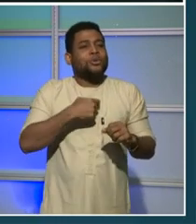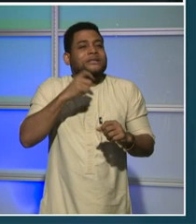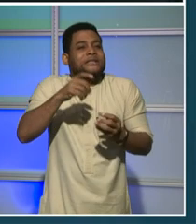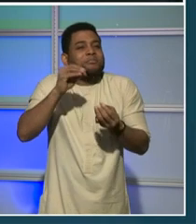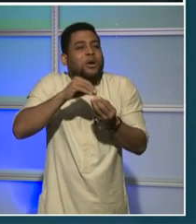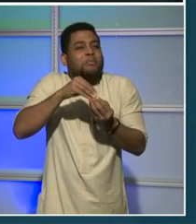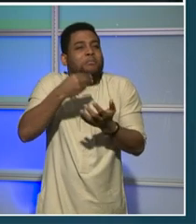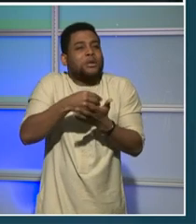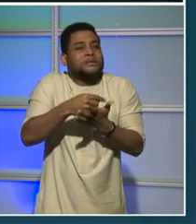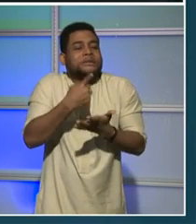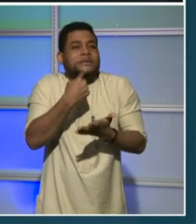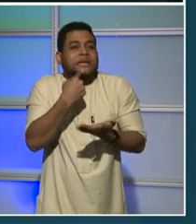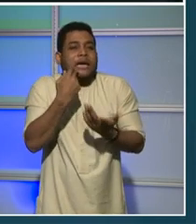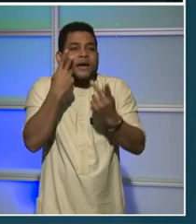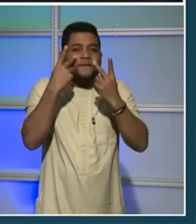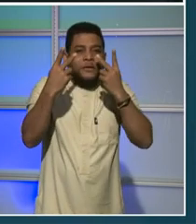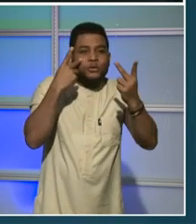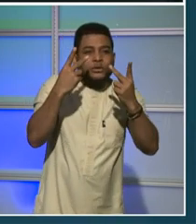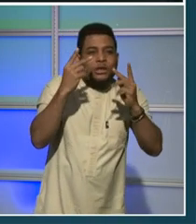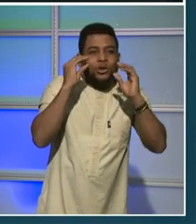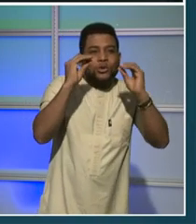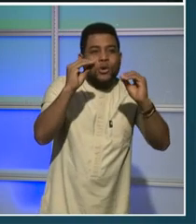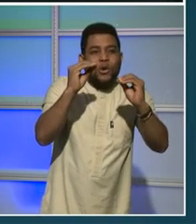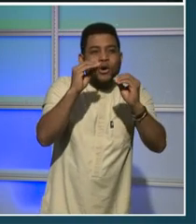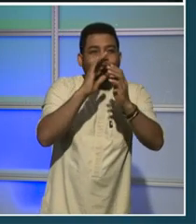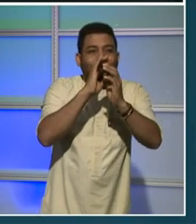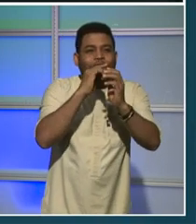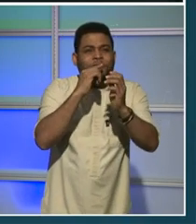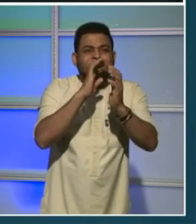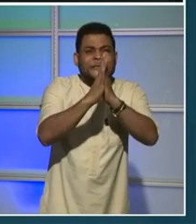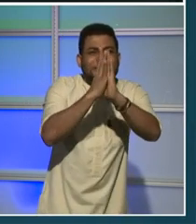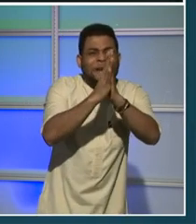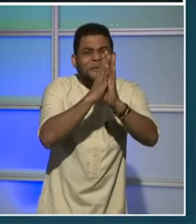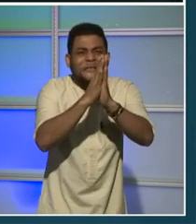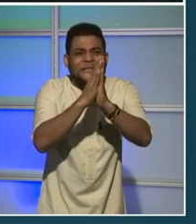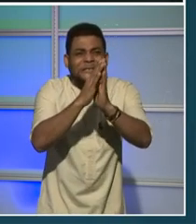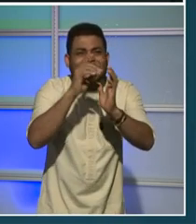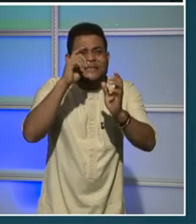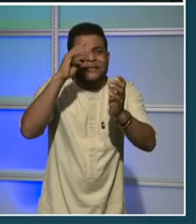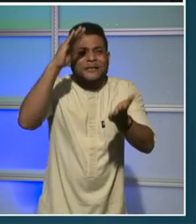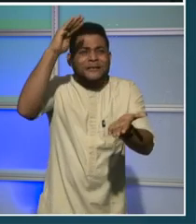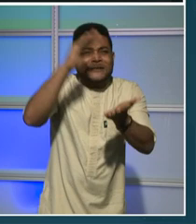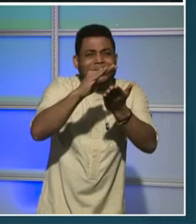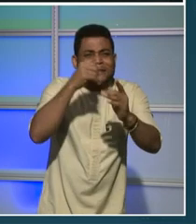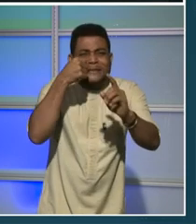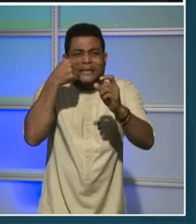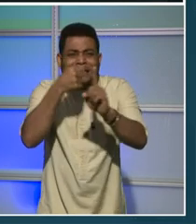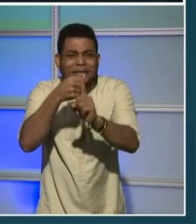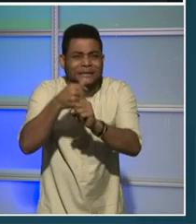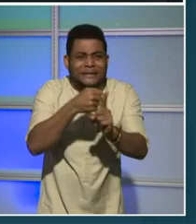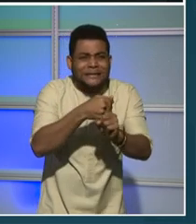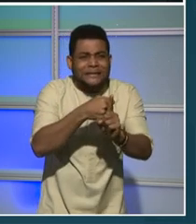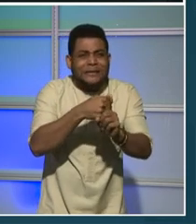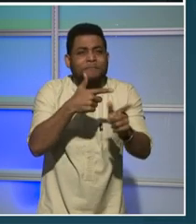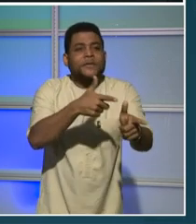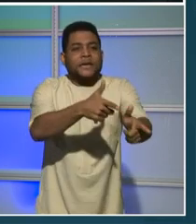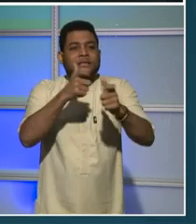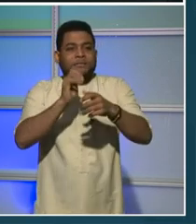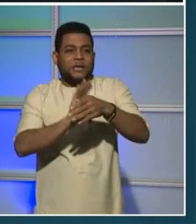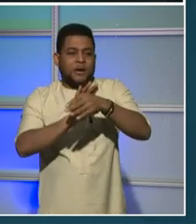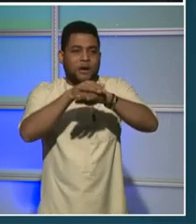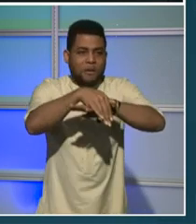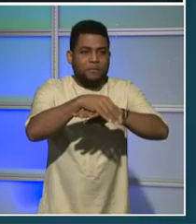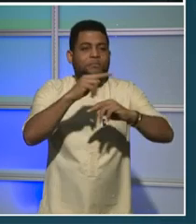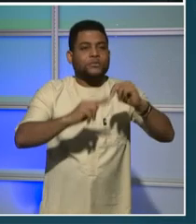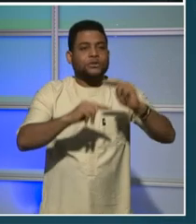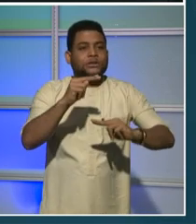improvements to eliminate traffic related fatalities and injuries, such as speed humps, crosswalks and other traffic